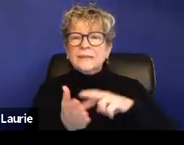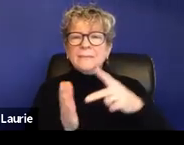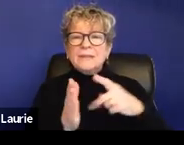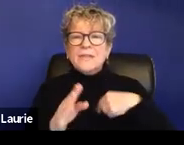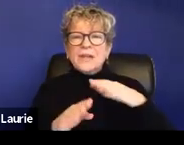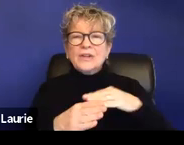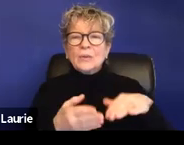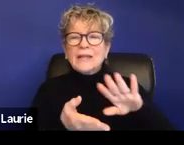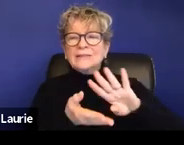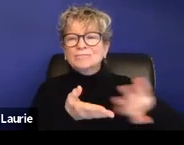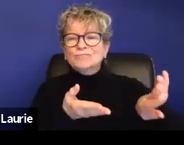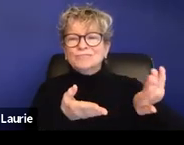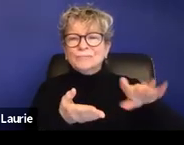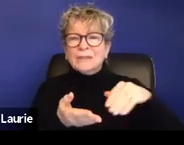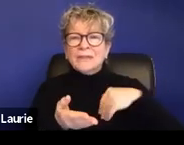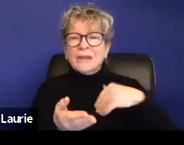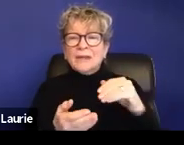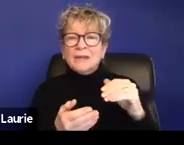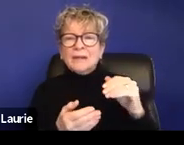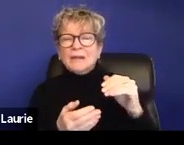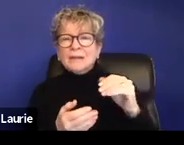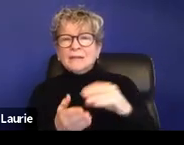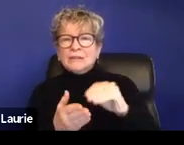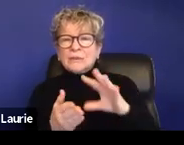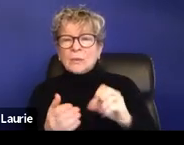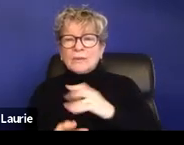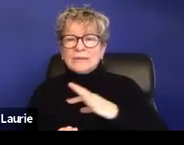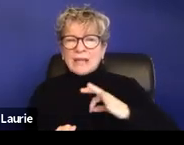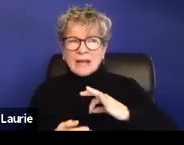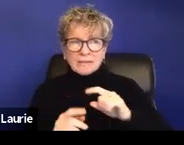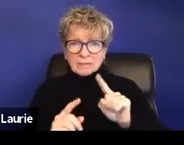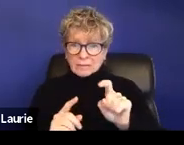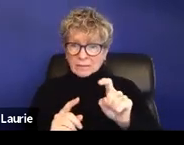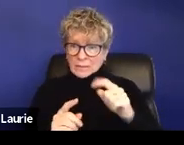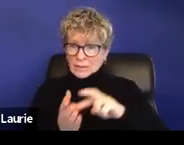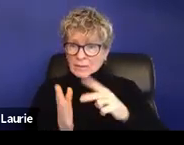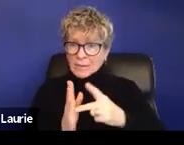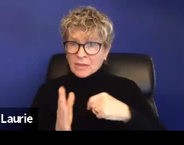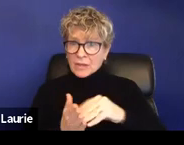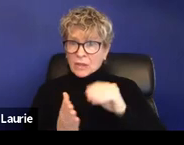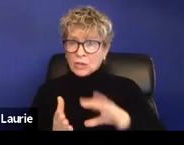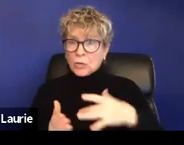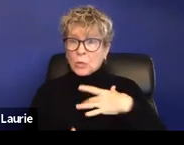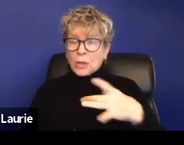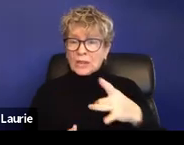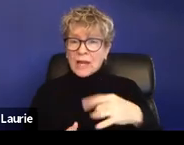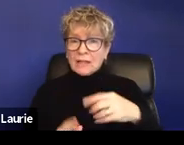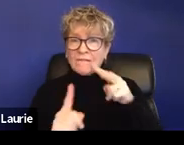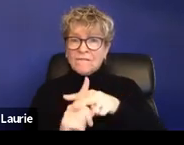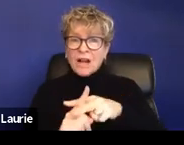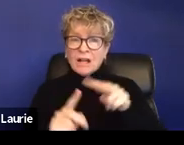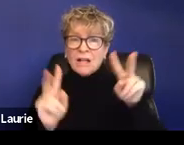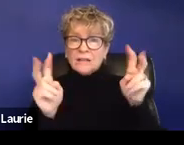Um, does this student now want to file a Title IX complaint at the federal level? Um,